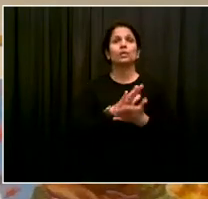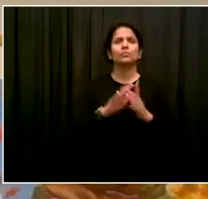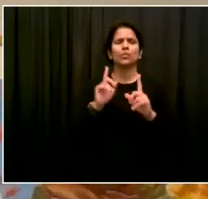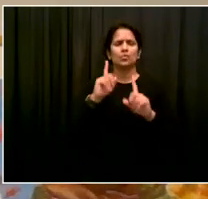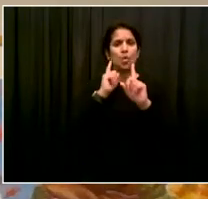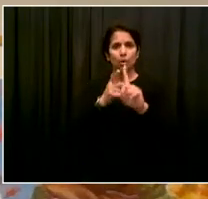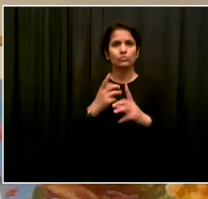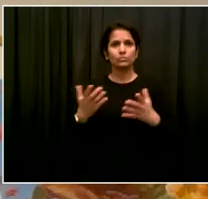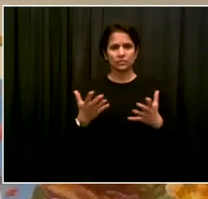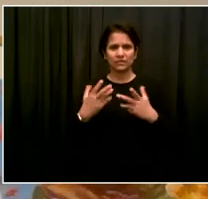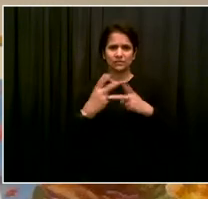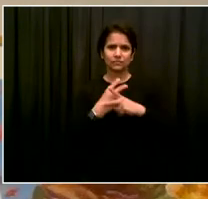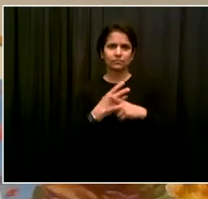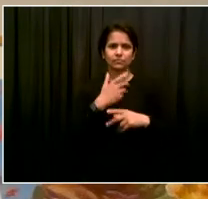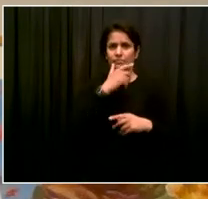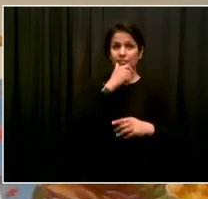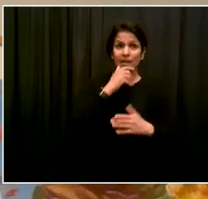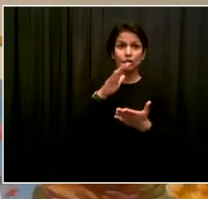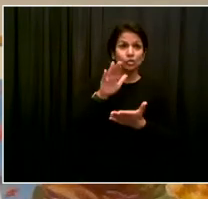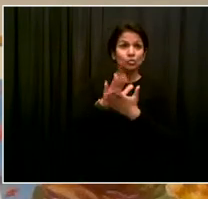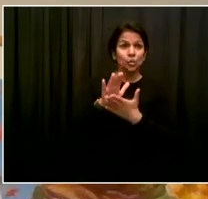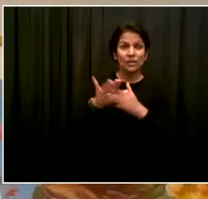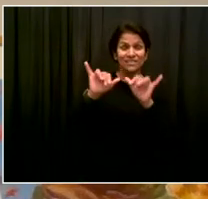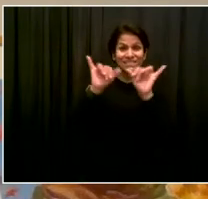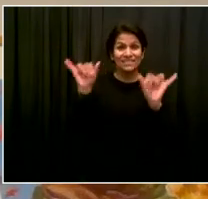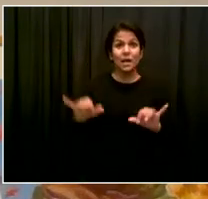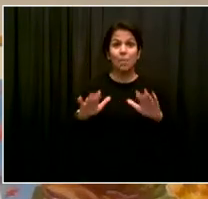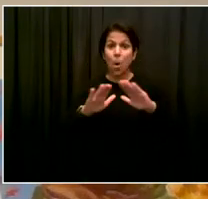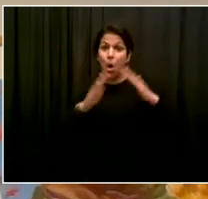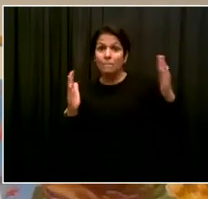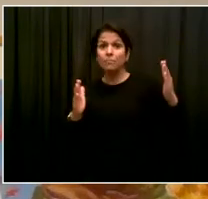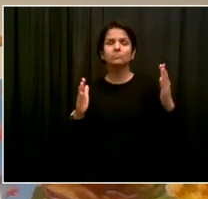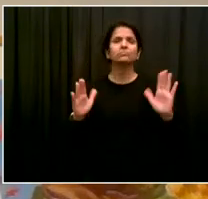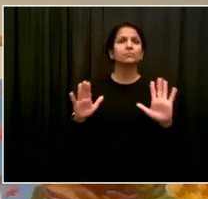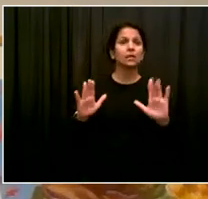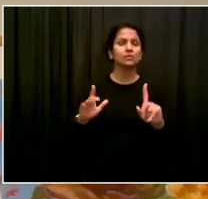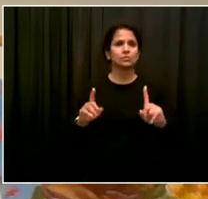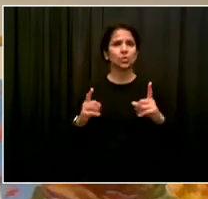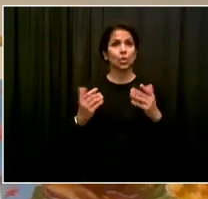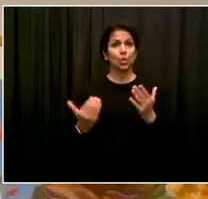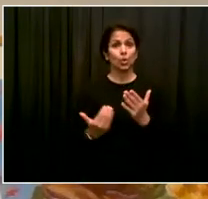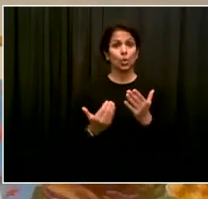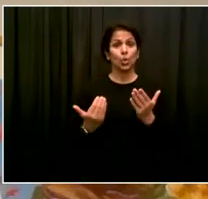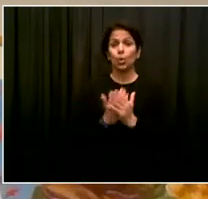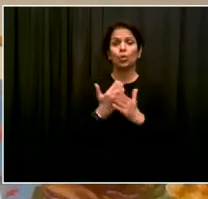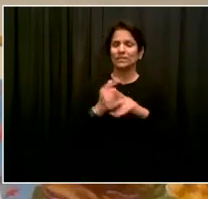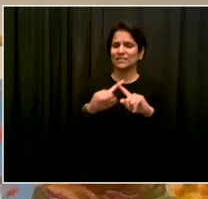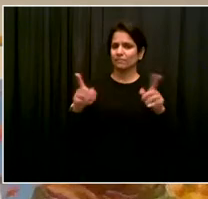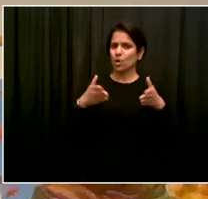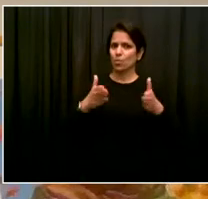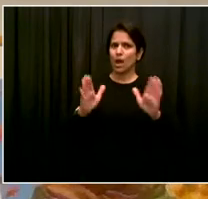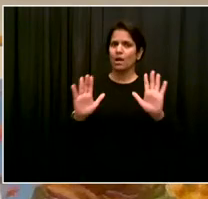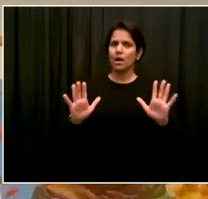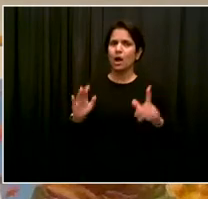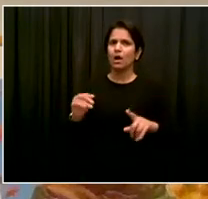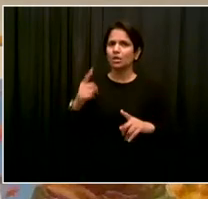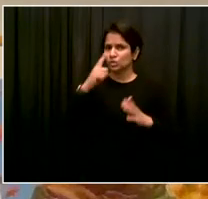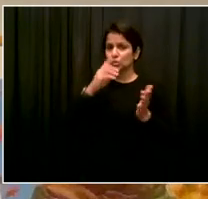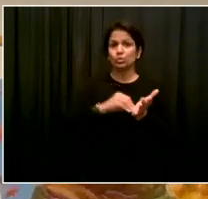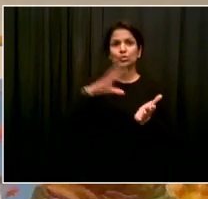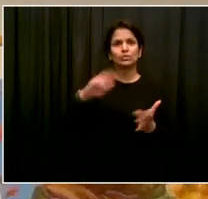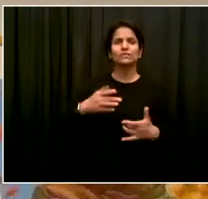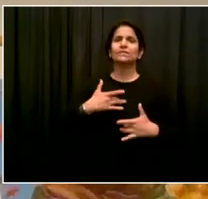way that, you know, really ensures that our students feel affirmed and welcomed back and sees themselves in the curriculum. We